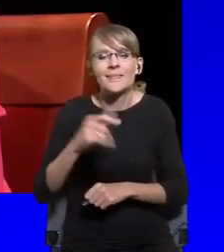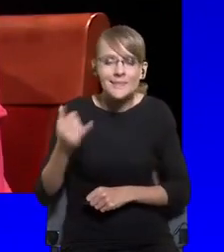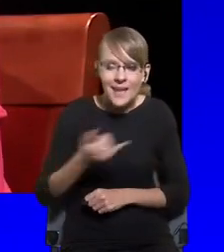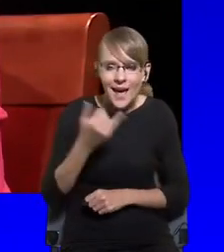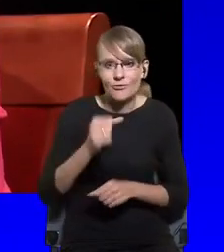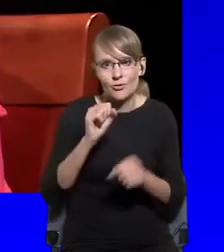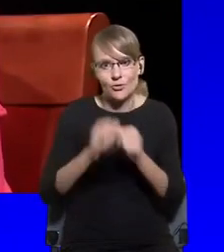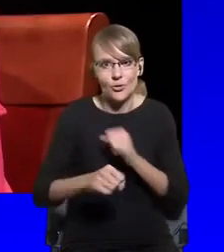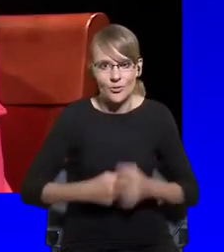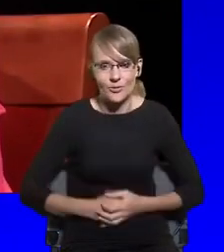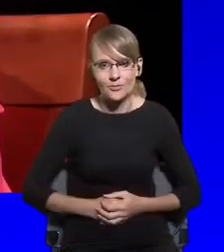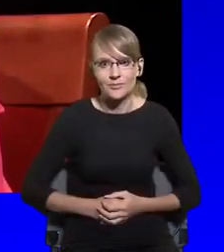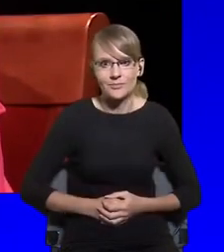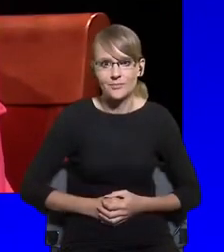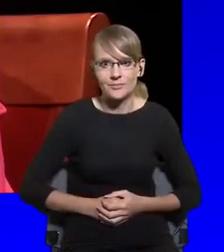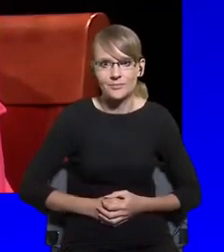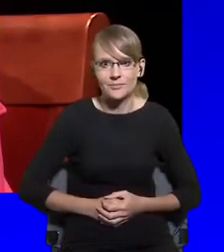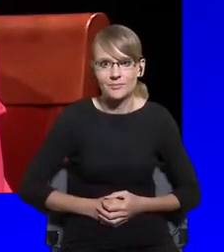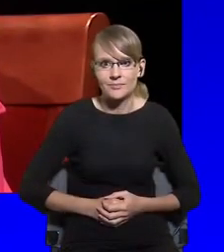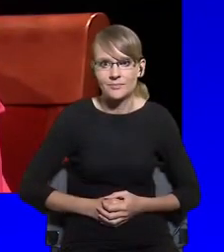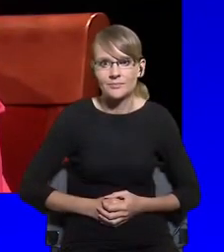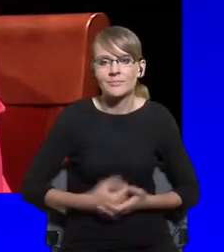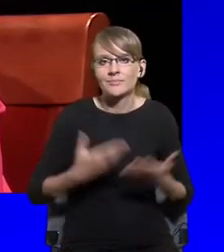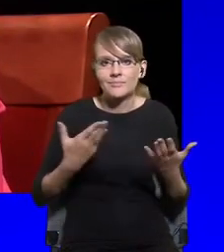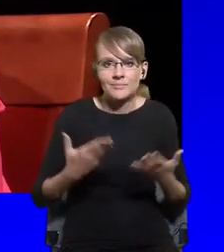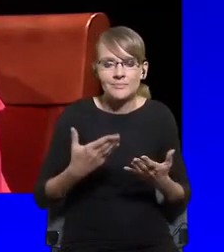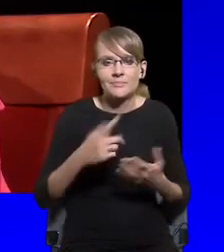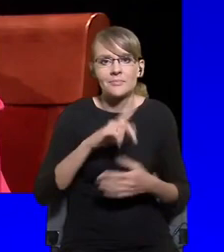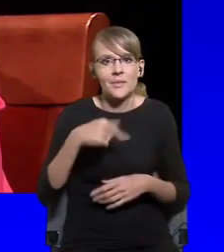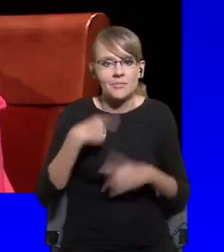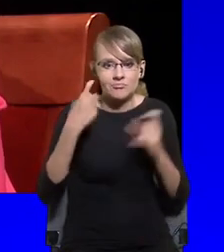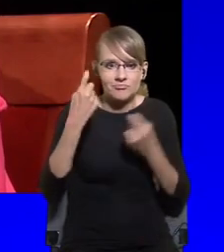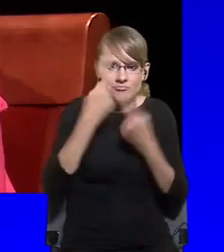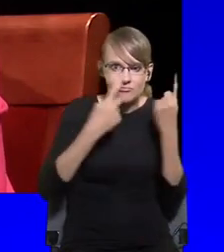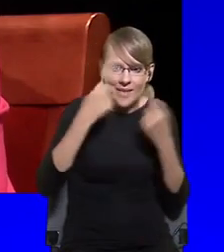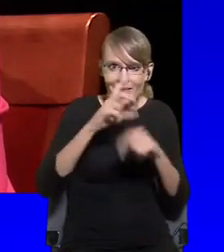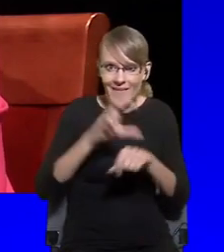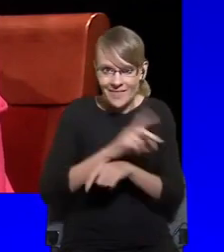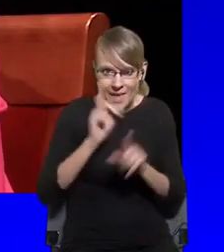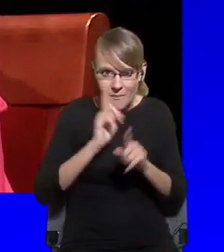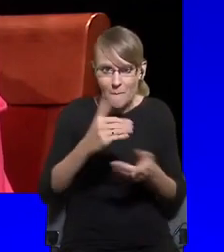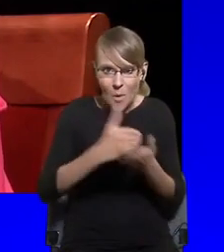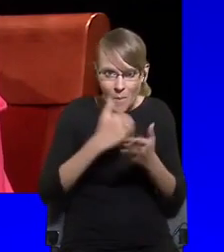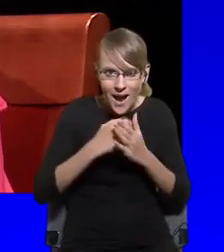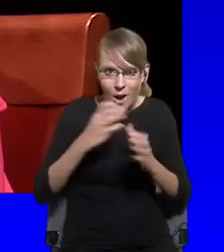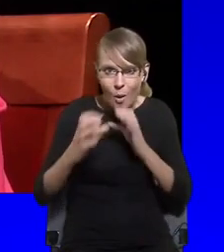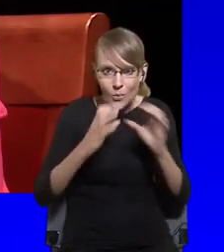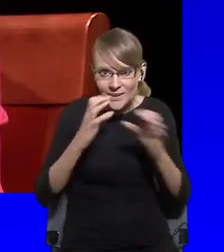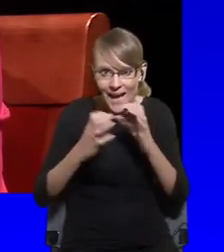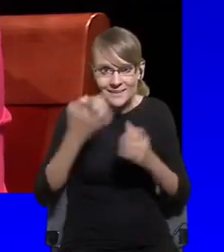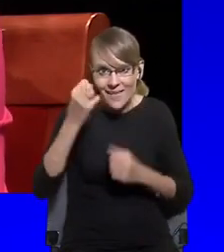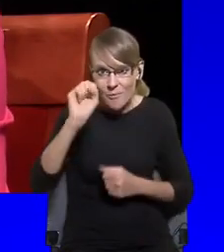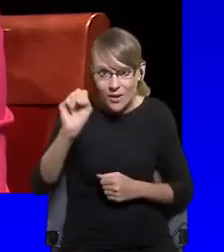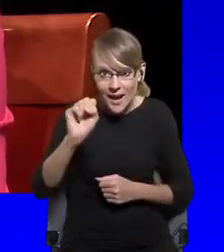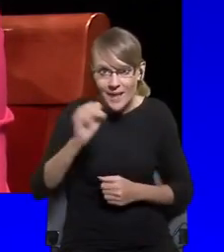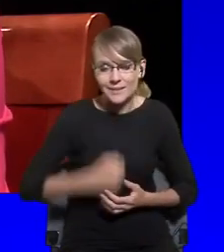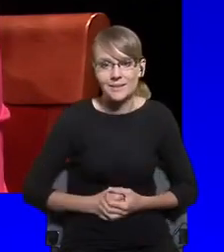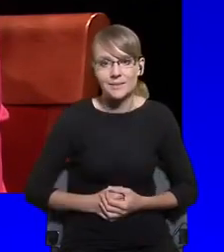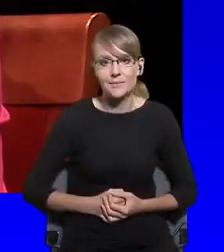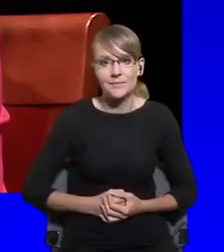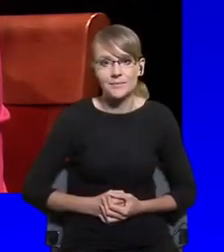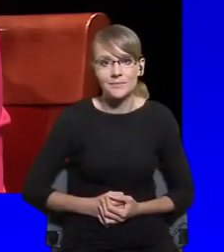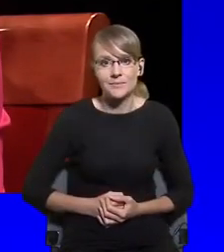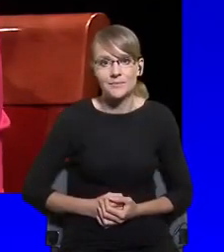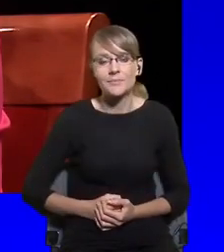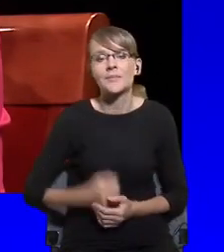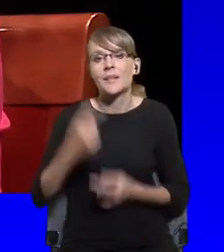technology helps us and helps our communication and democracy, et cetera, et cetera. And I kept thinking that the three panelists that are out of the Polish theater,